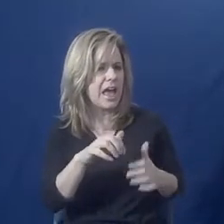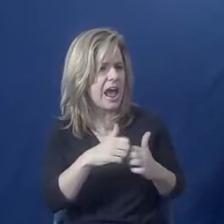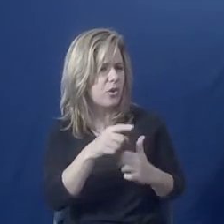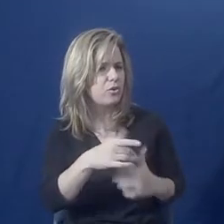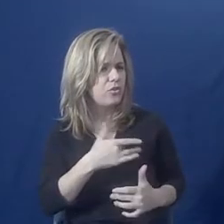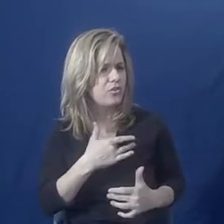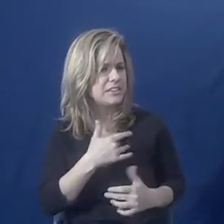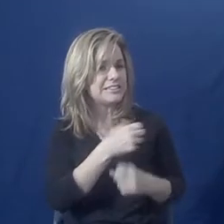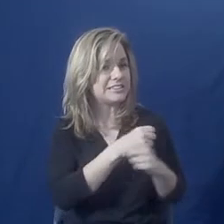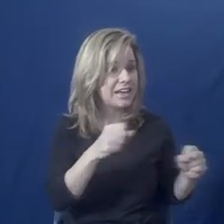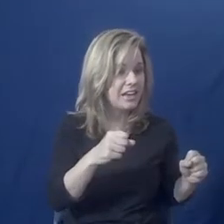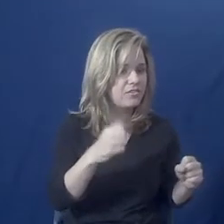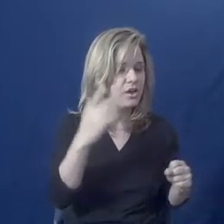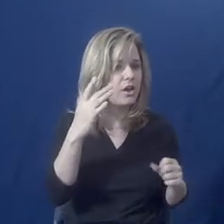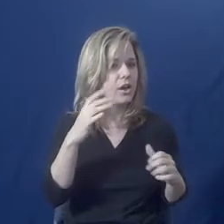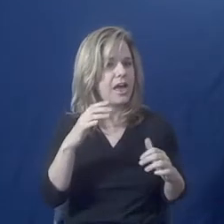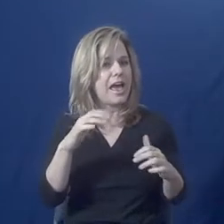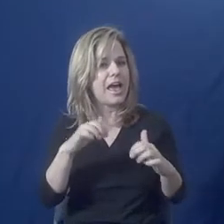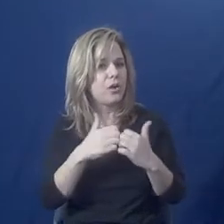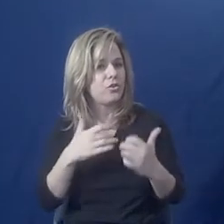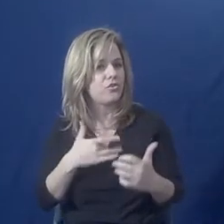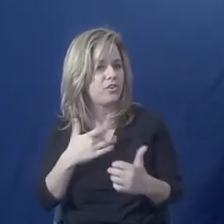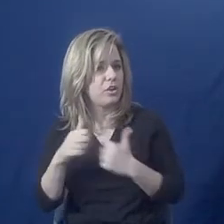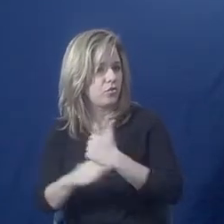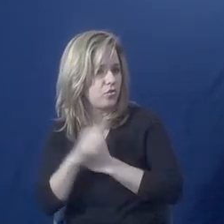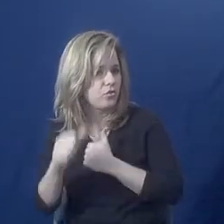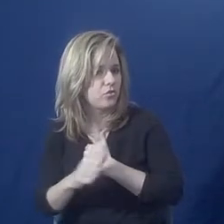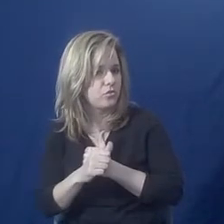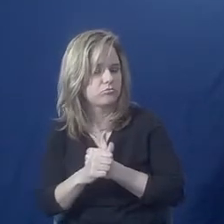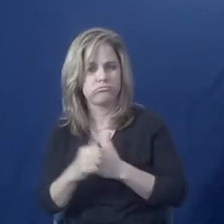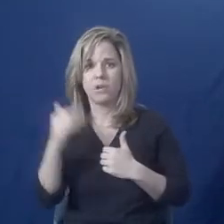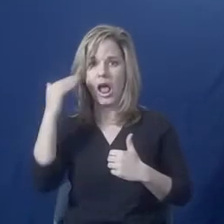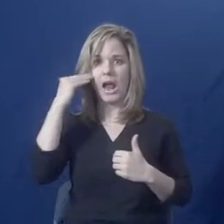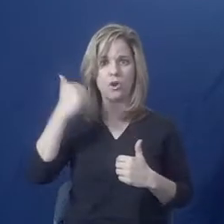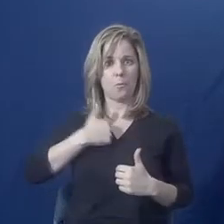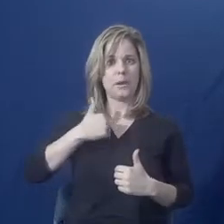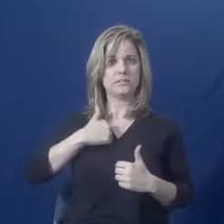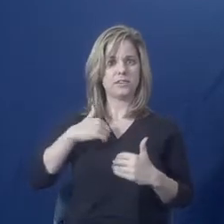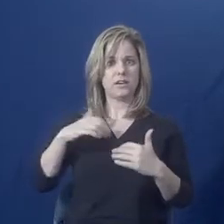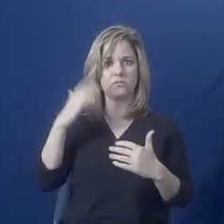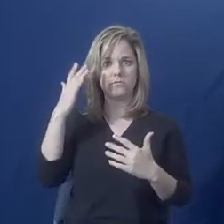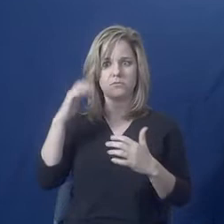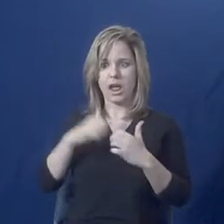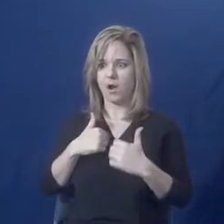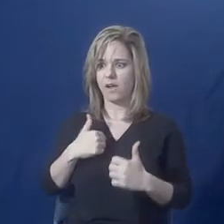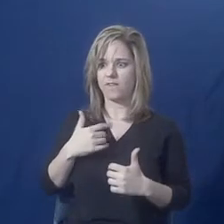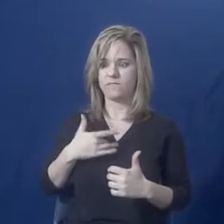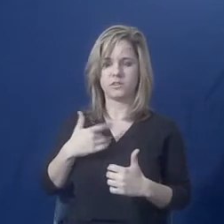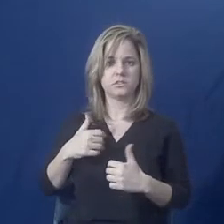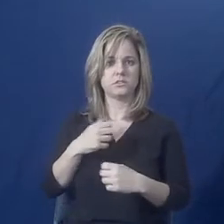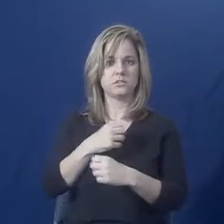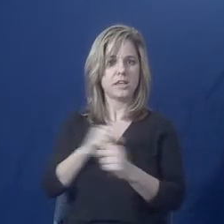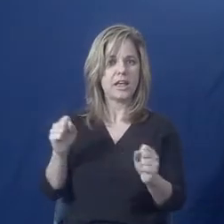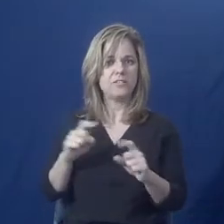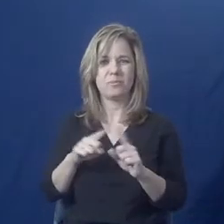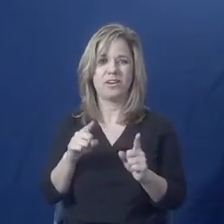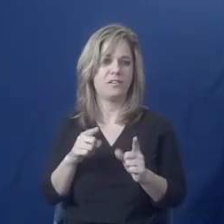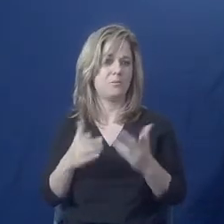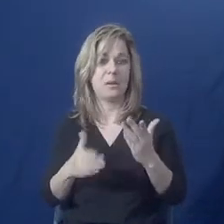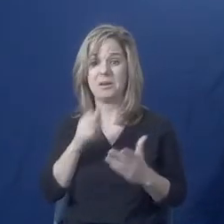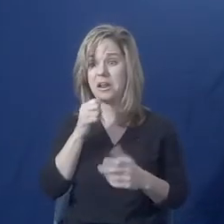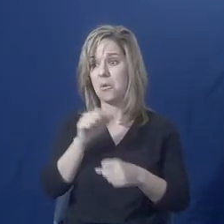unsafe. So I know what makes me feel safe, but that's not necessarily going to work for Erica